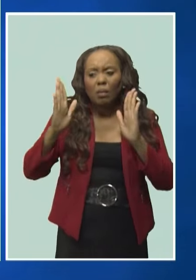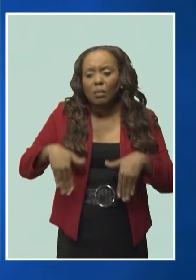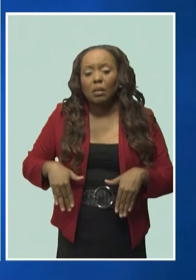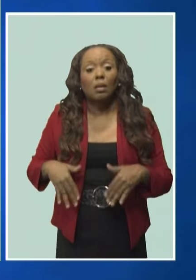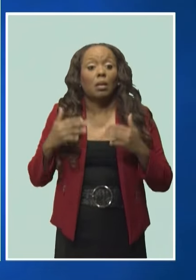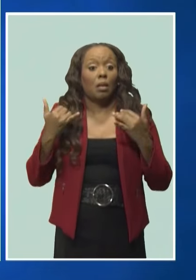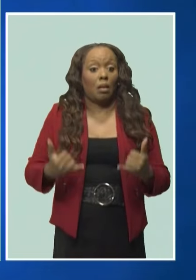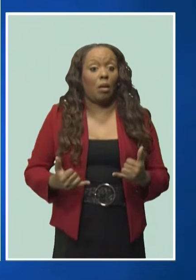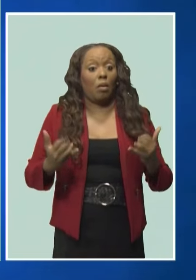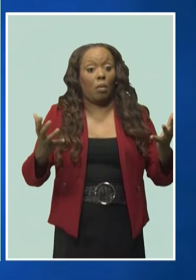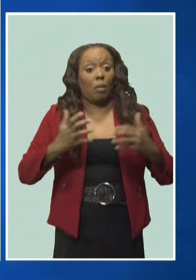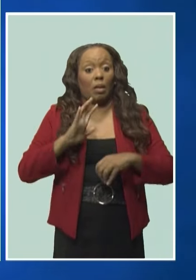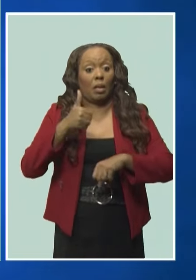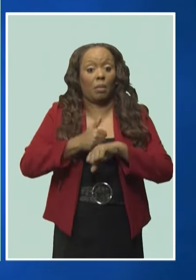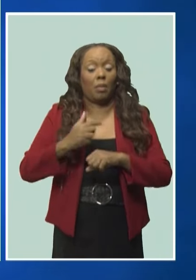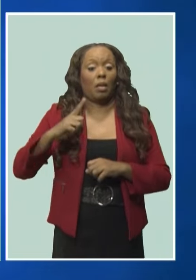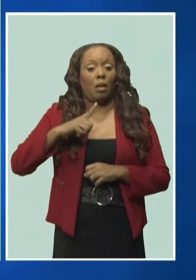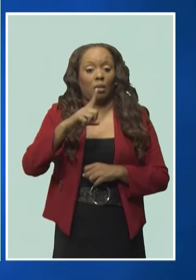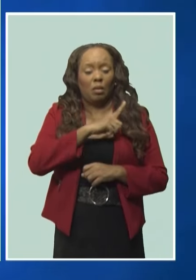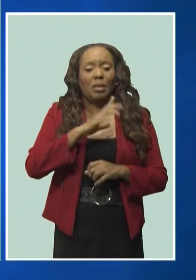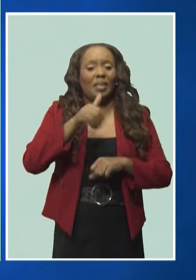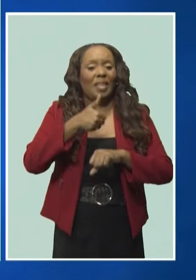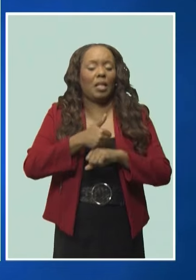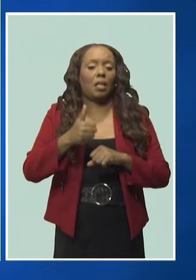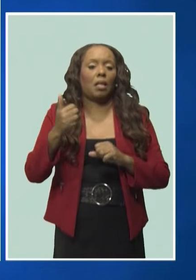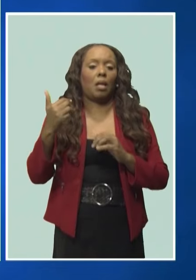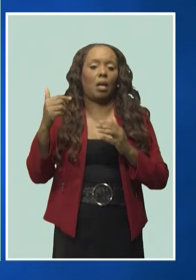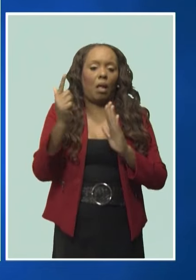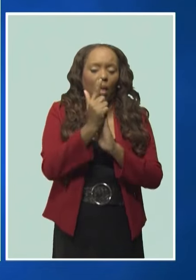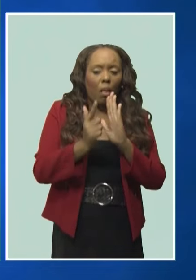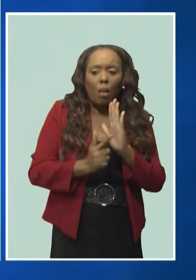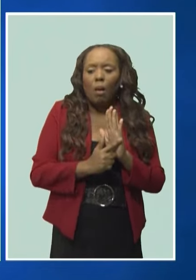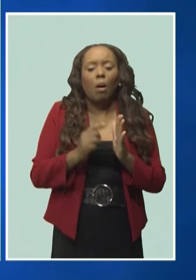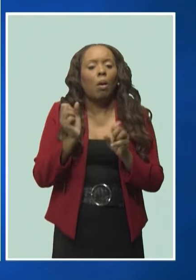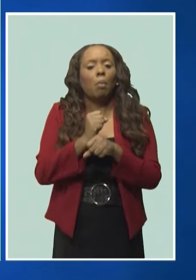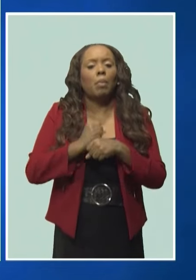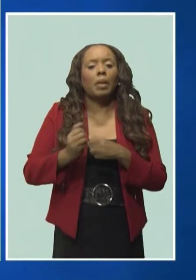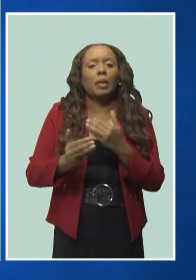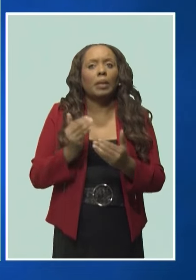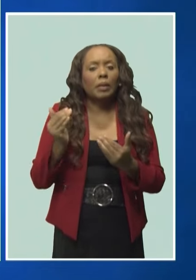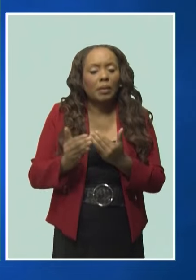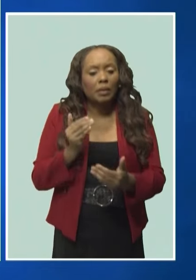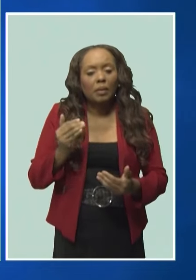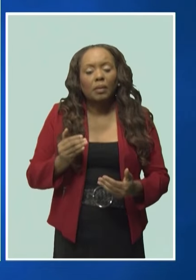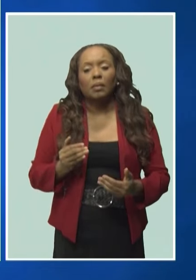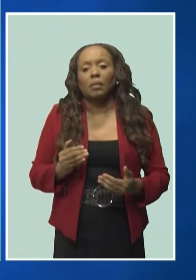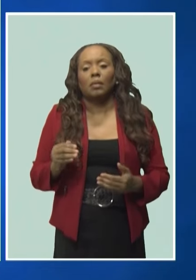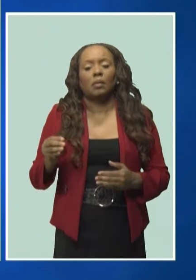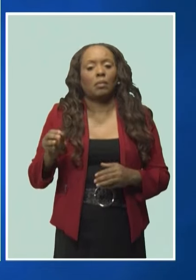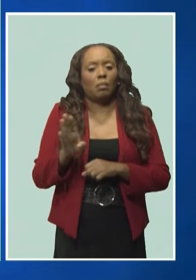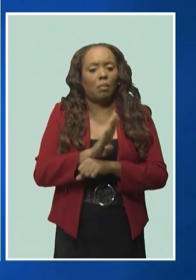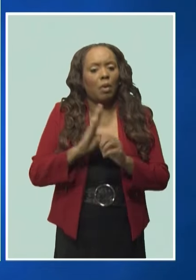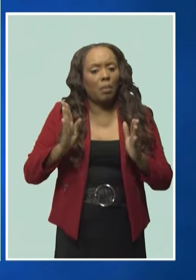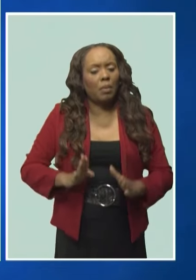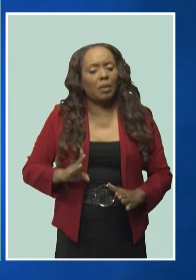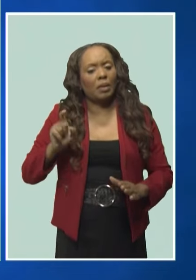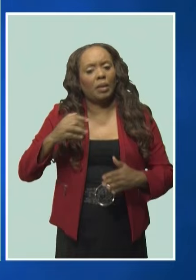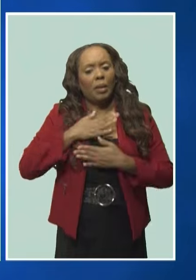and it makes it a lot easier to bring resolution and allow Barbados to enjoy their property